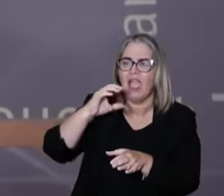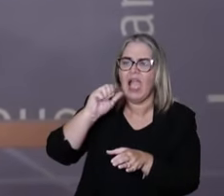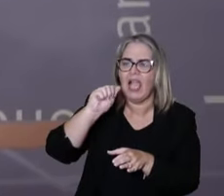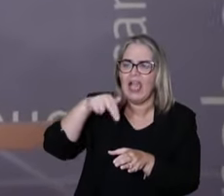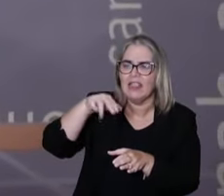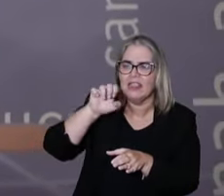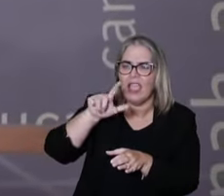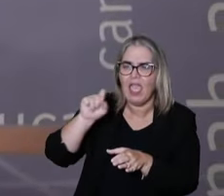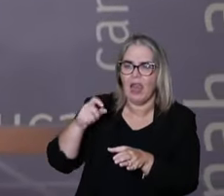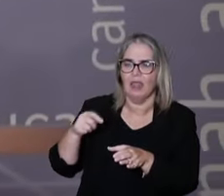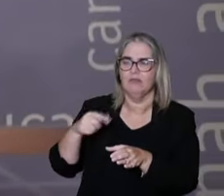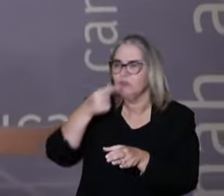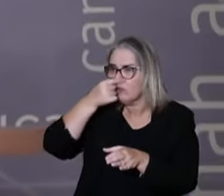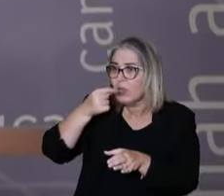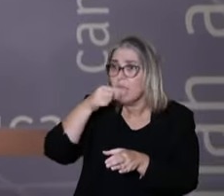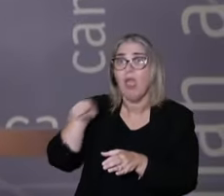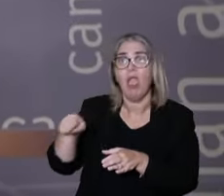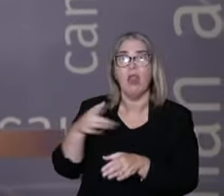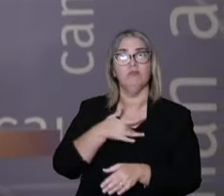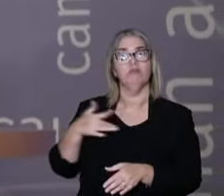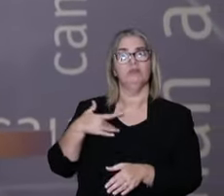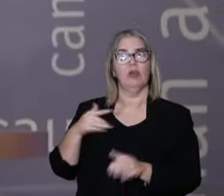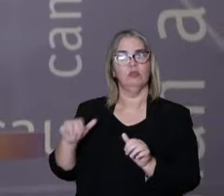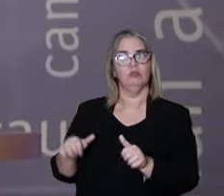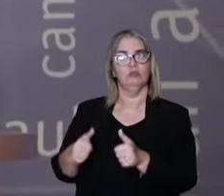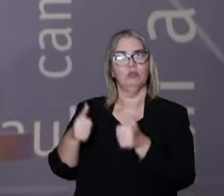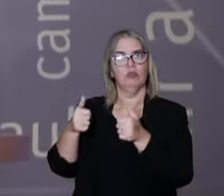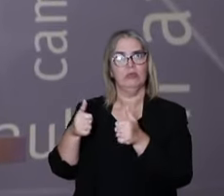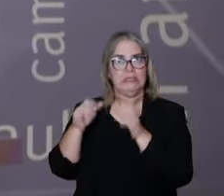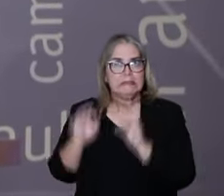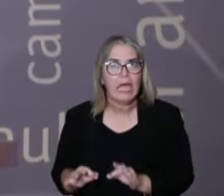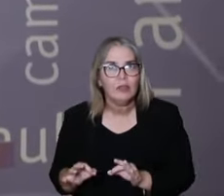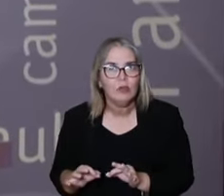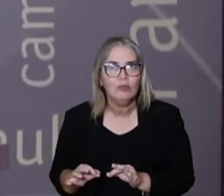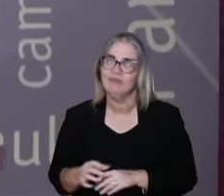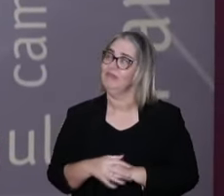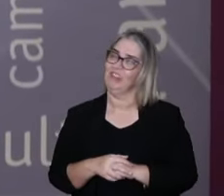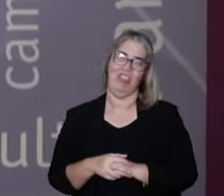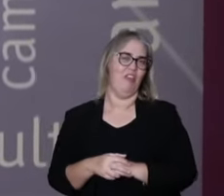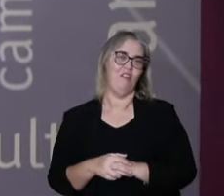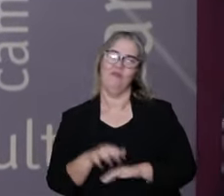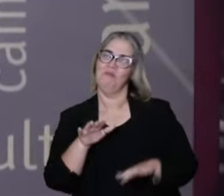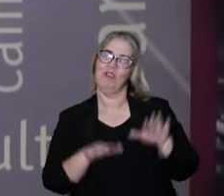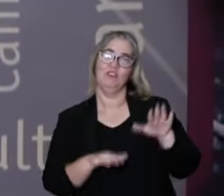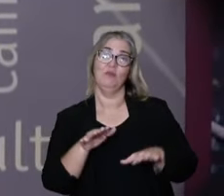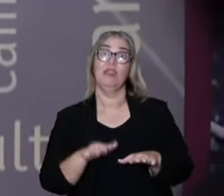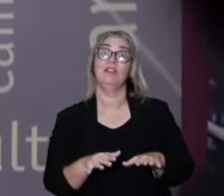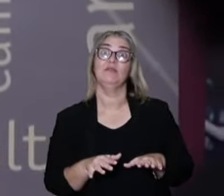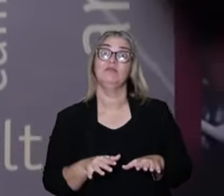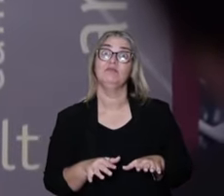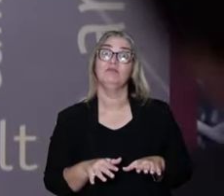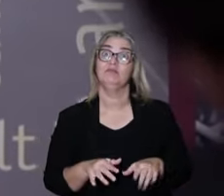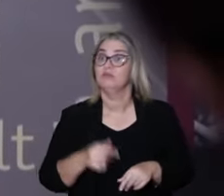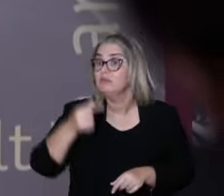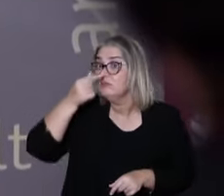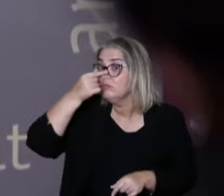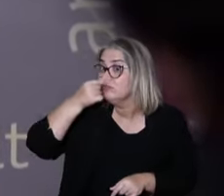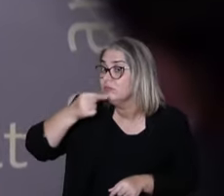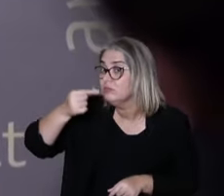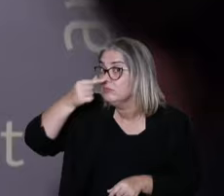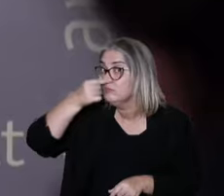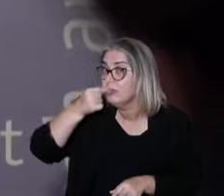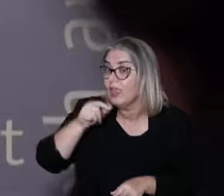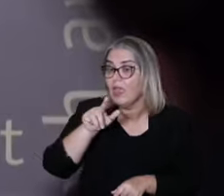So ginger and cinnamon are good for flu, more or less, what we call a flu